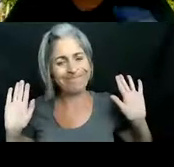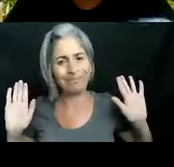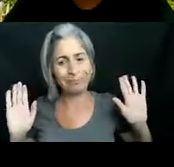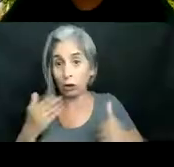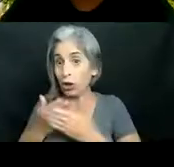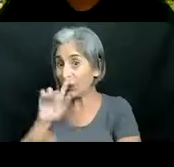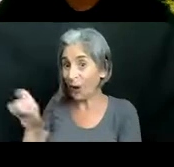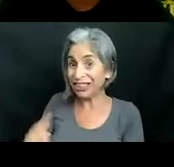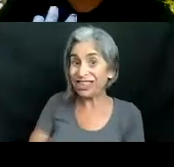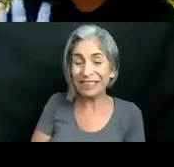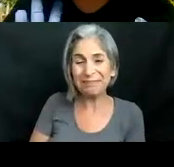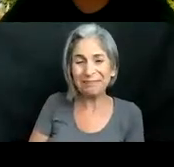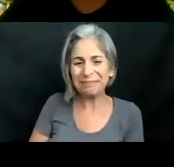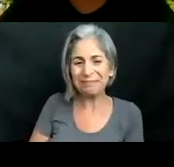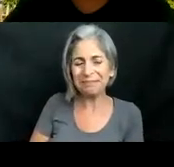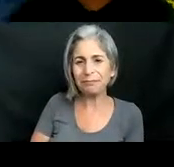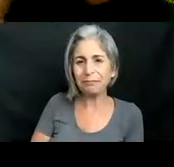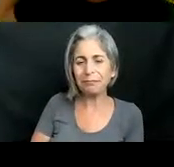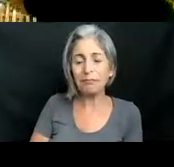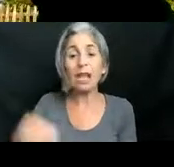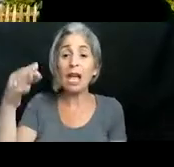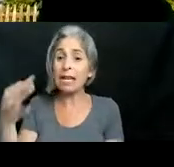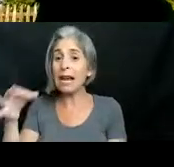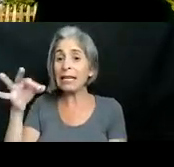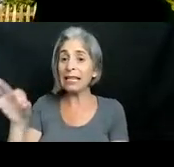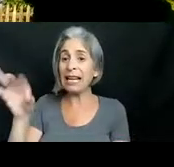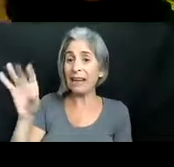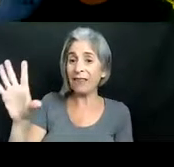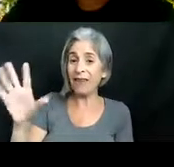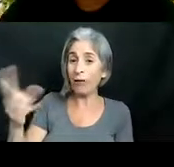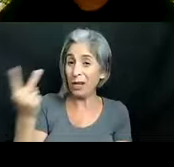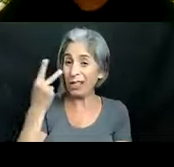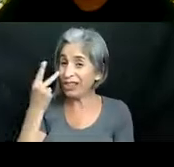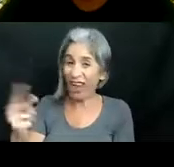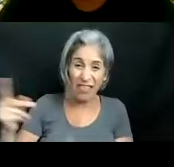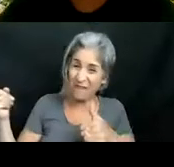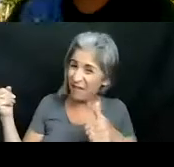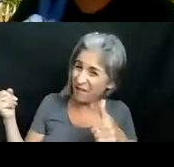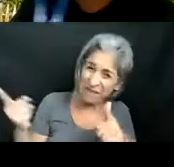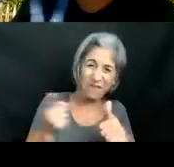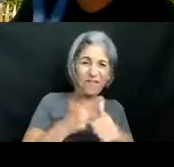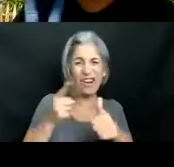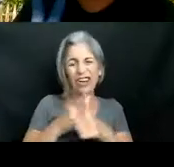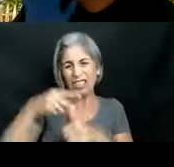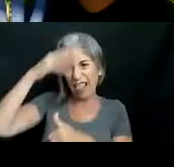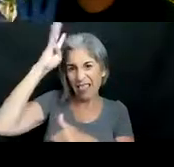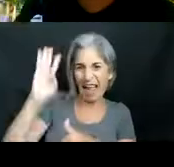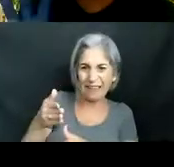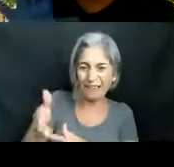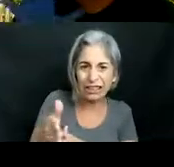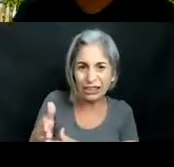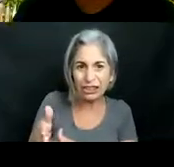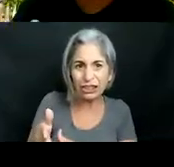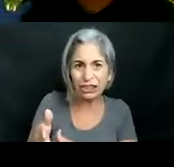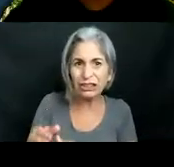question so in 1985 we saw the first one right off the coast here um and two species are actually the main